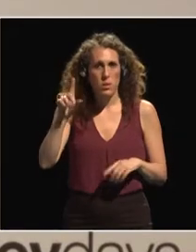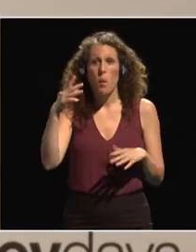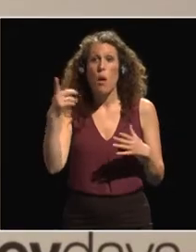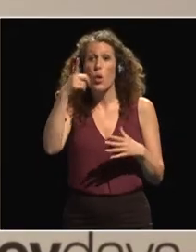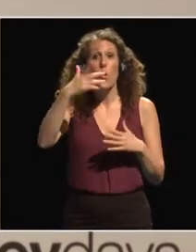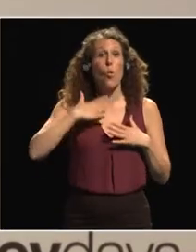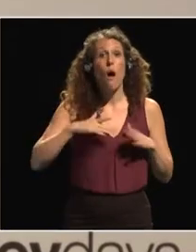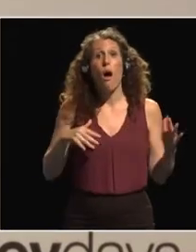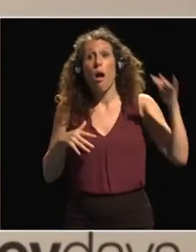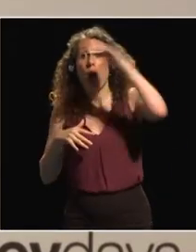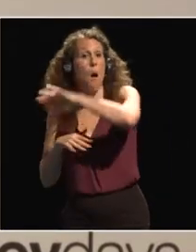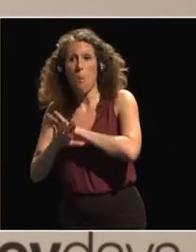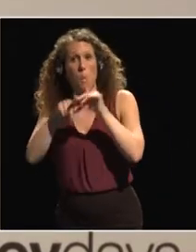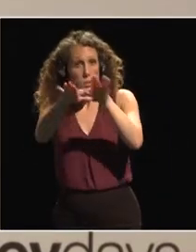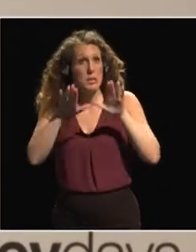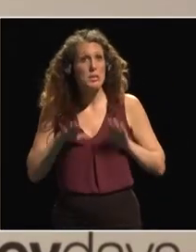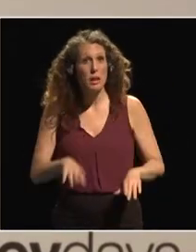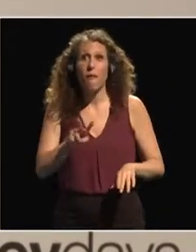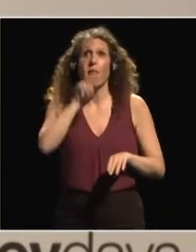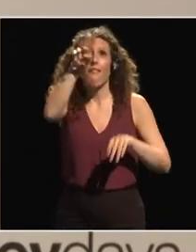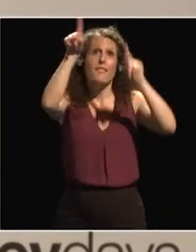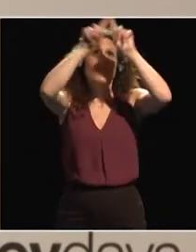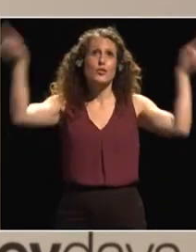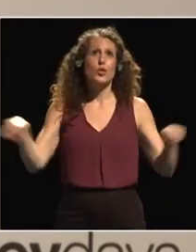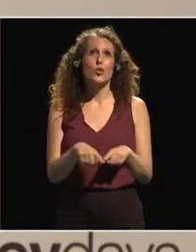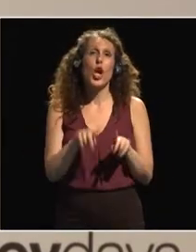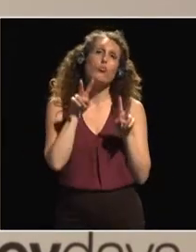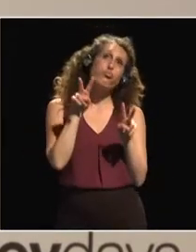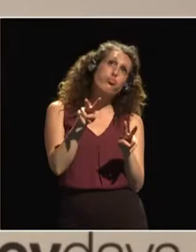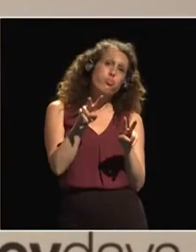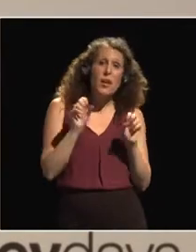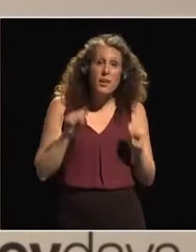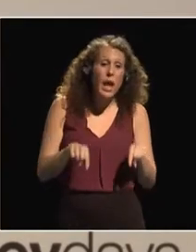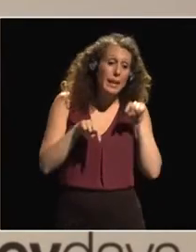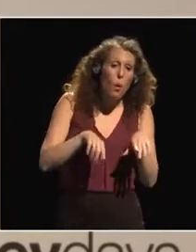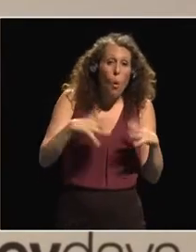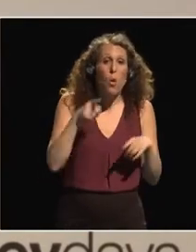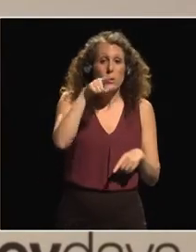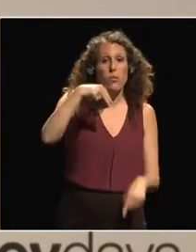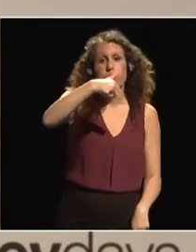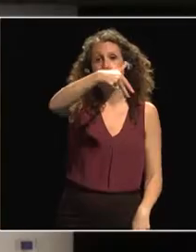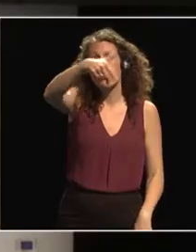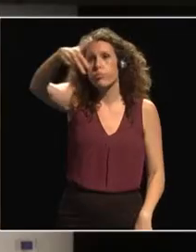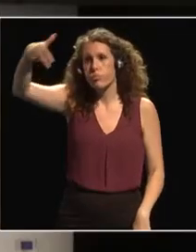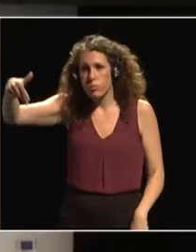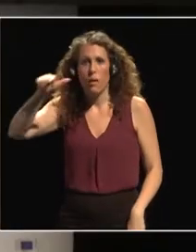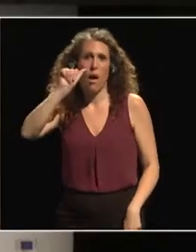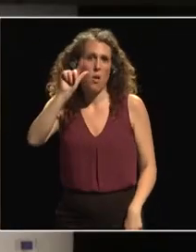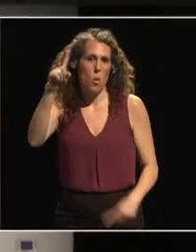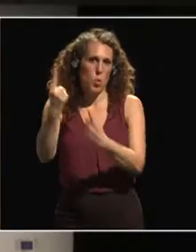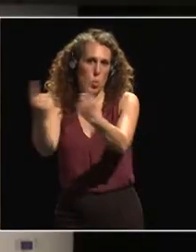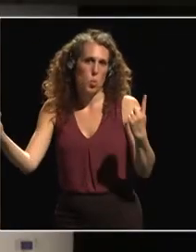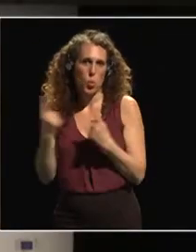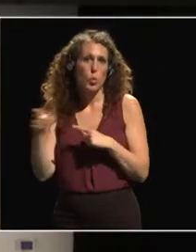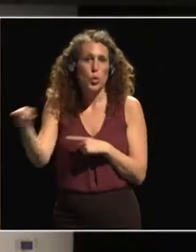because it will be web-streamed, so you can sit here if you prefer. So before we start, let me introduce you to our high-level panel.